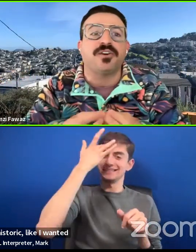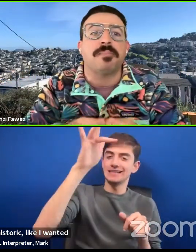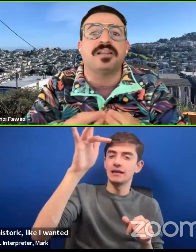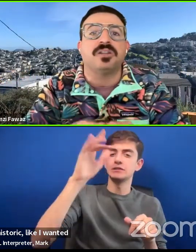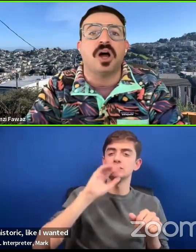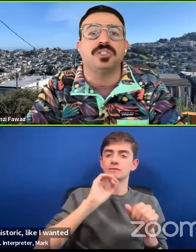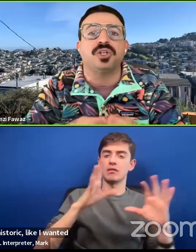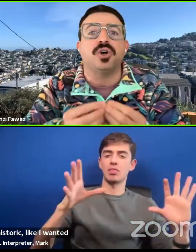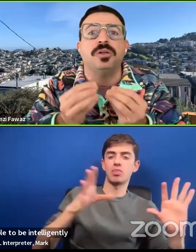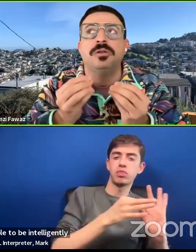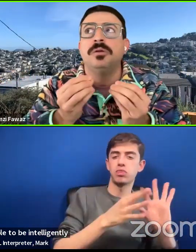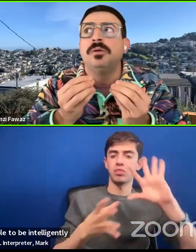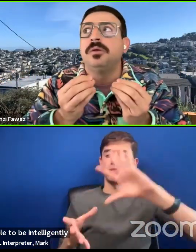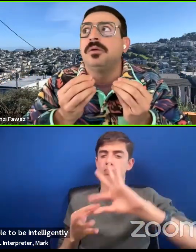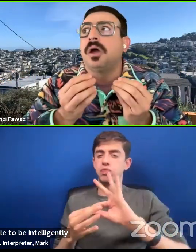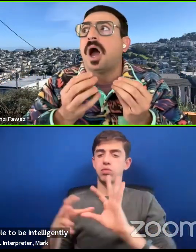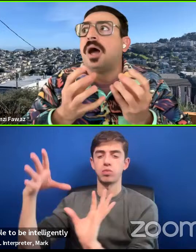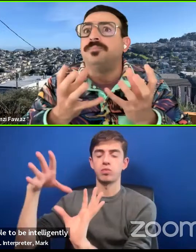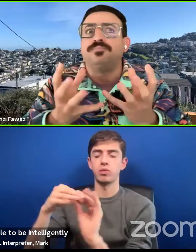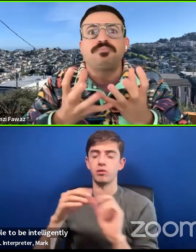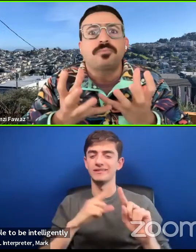together different methodological